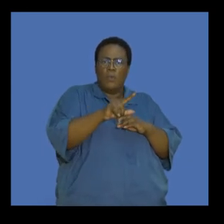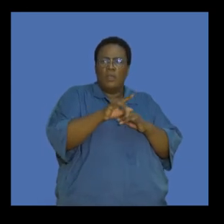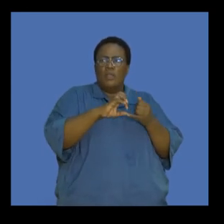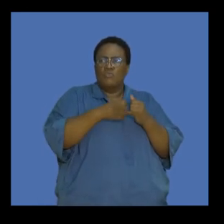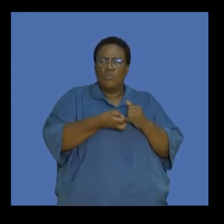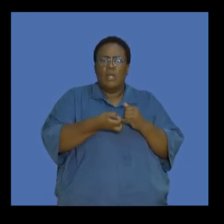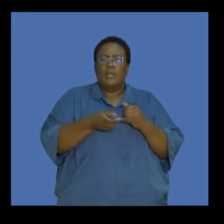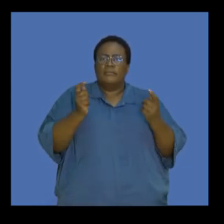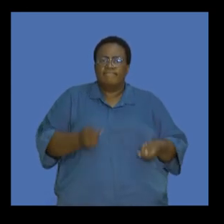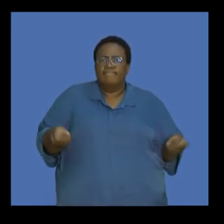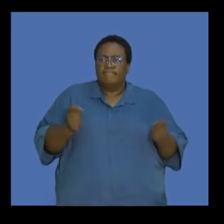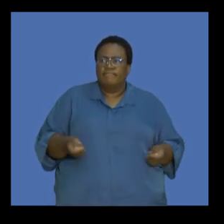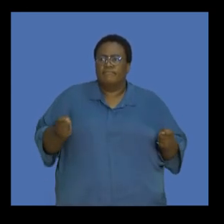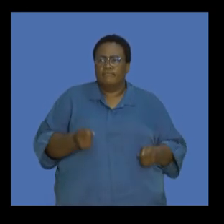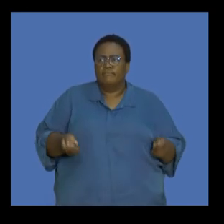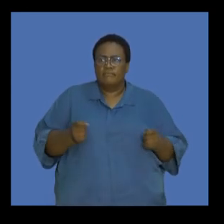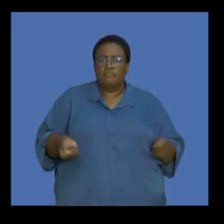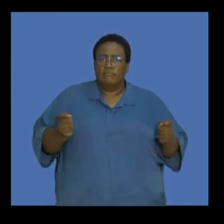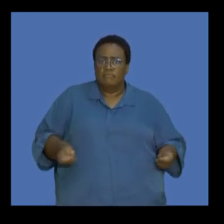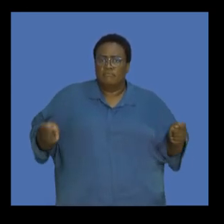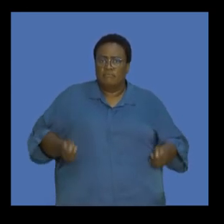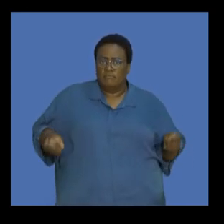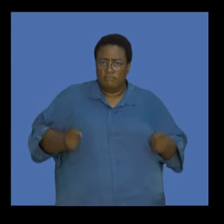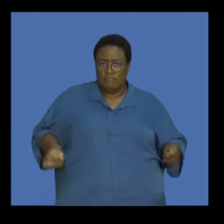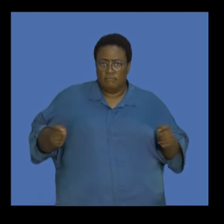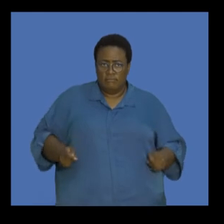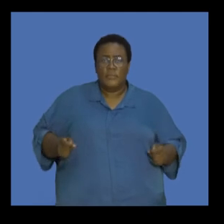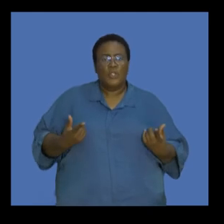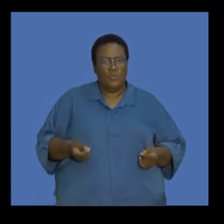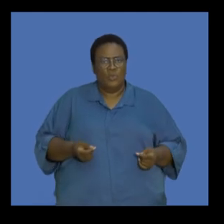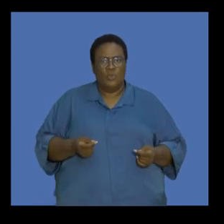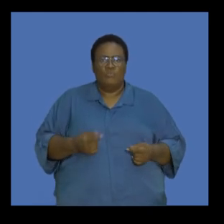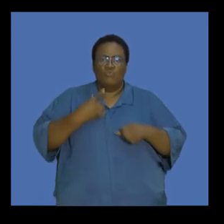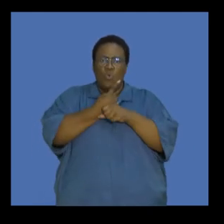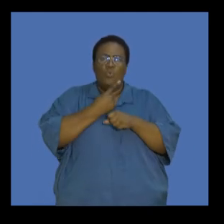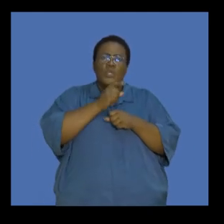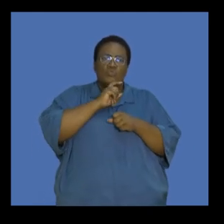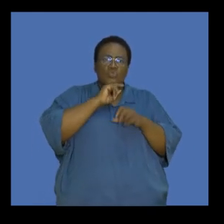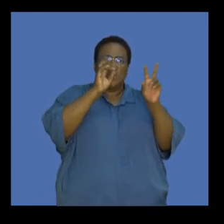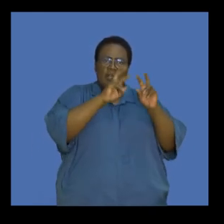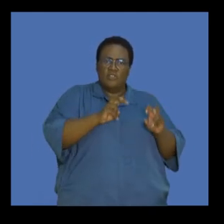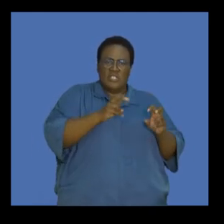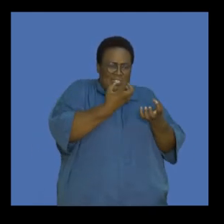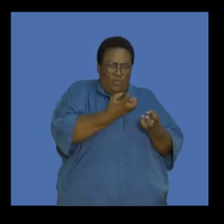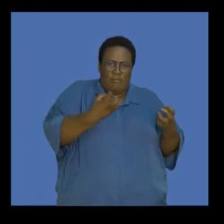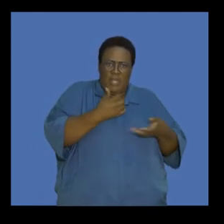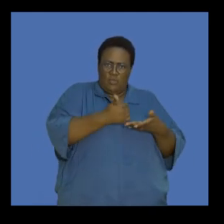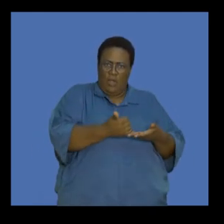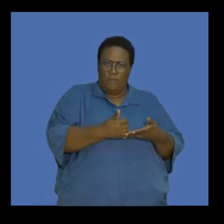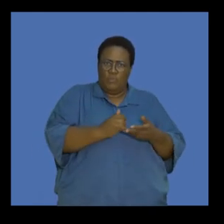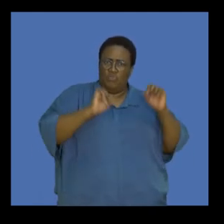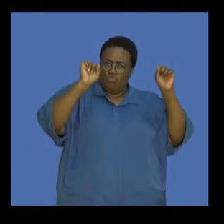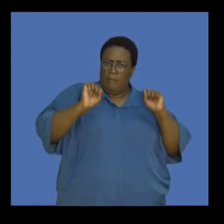skipping as a mechanism of actually getting some fitness into your body. don't have to always use electronic equipments to actually help you.